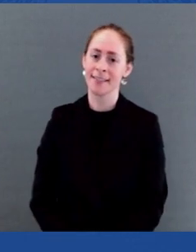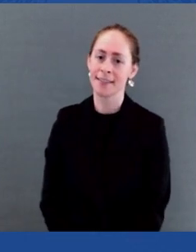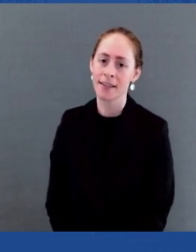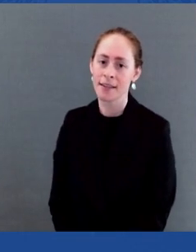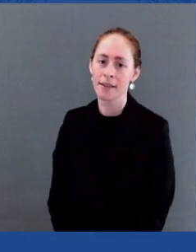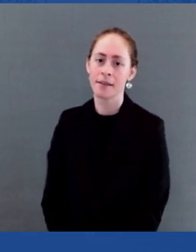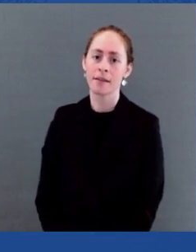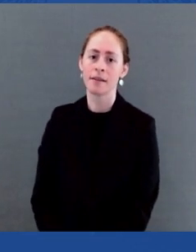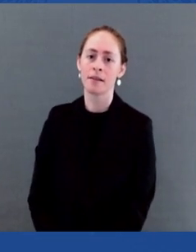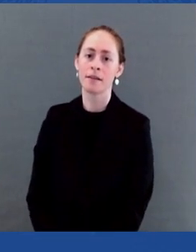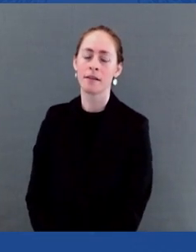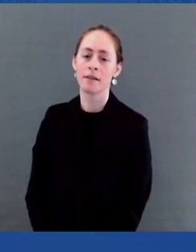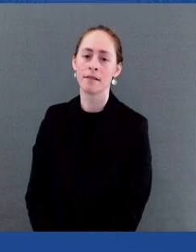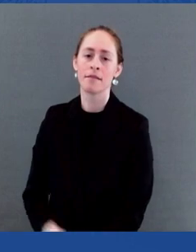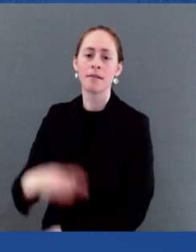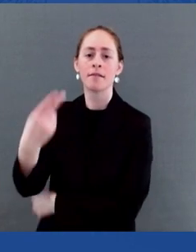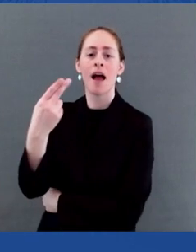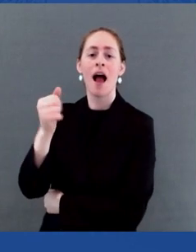Stand up.